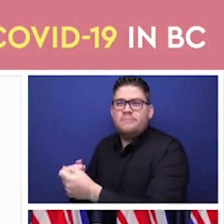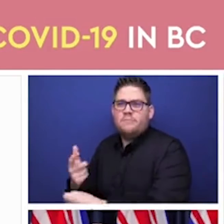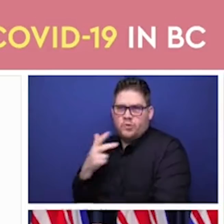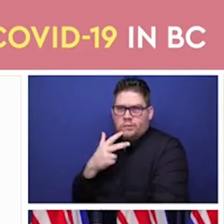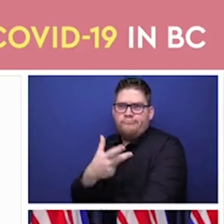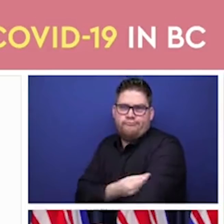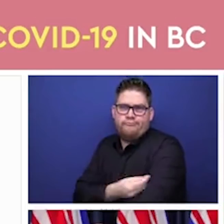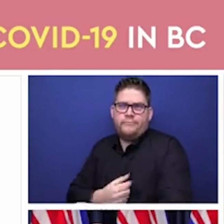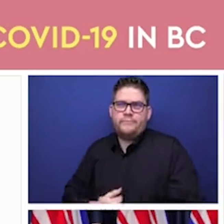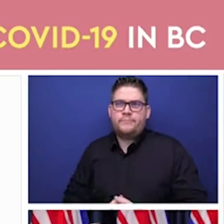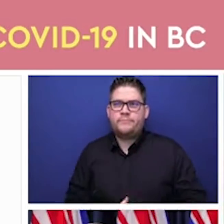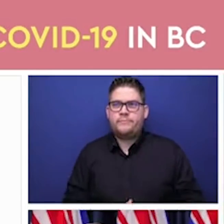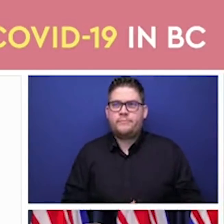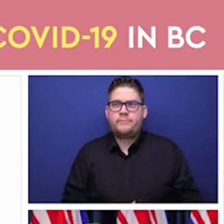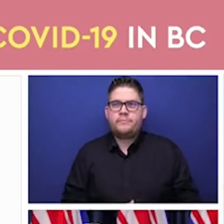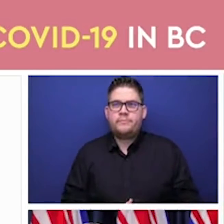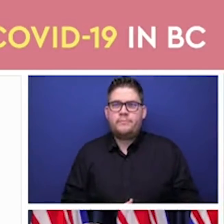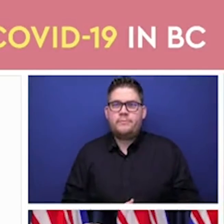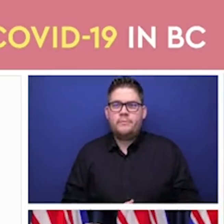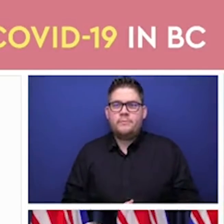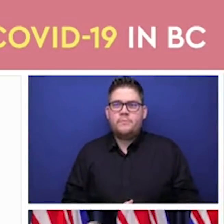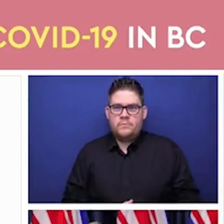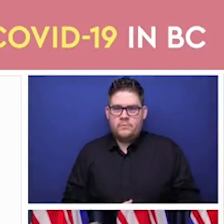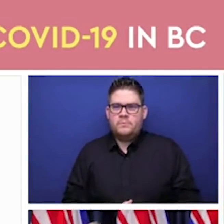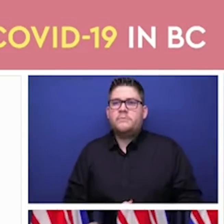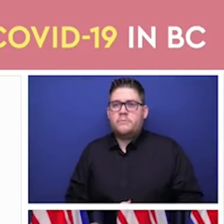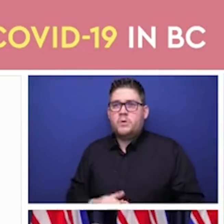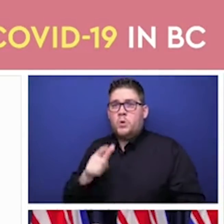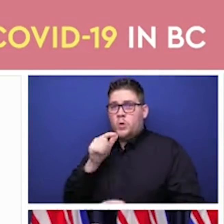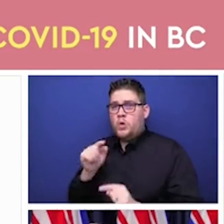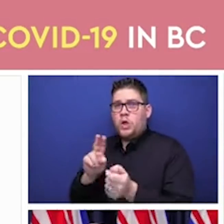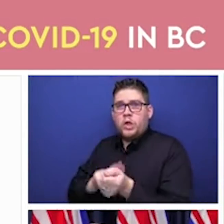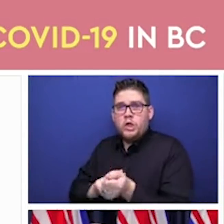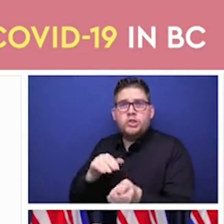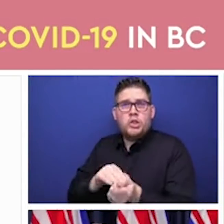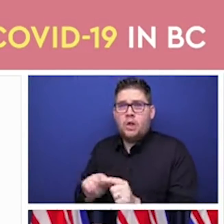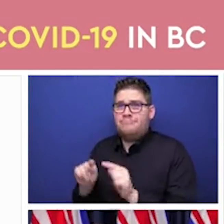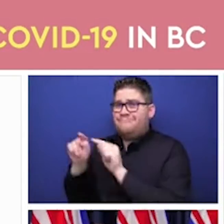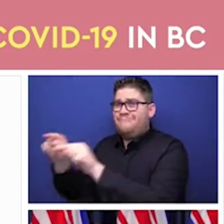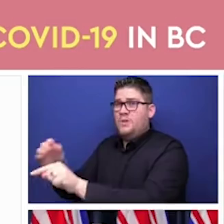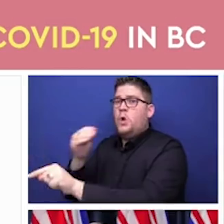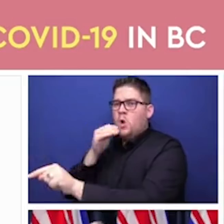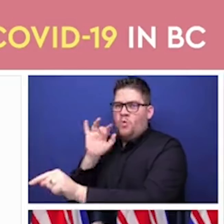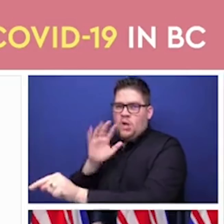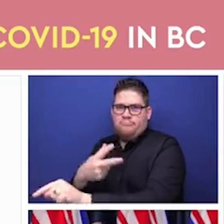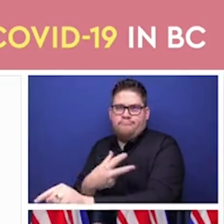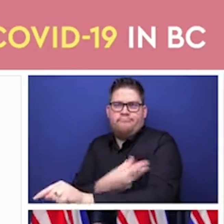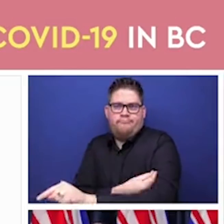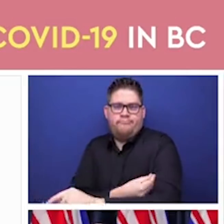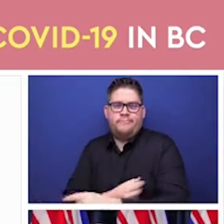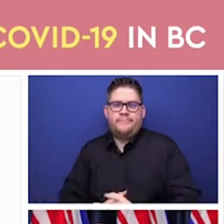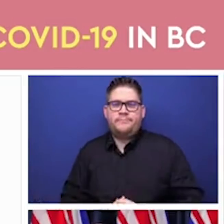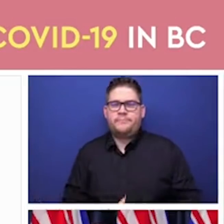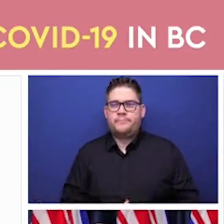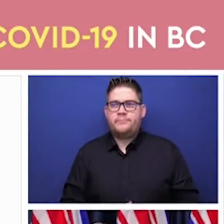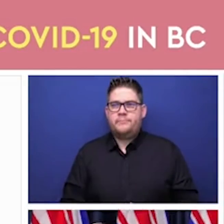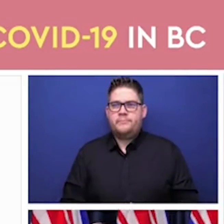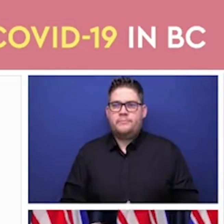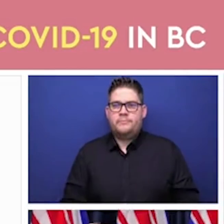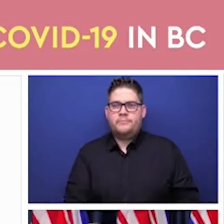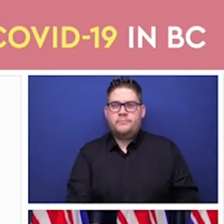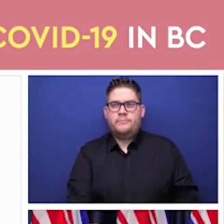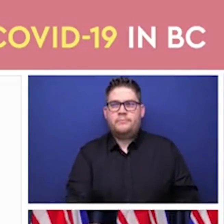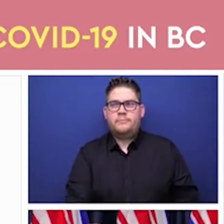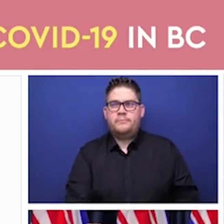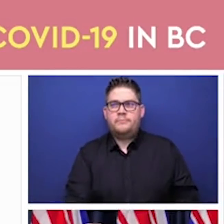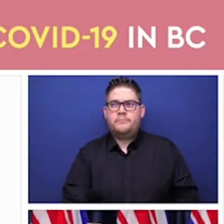now our first age-based population cohort, over 80, and Indigenous people over 65. This